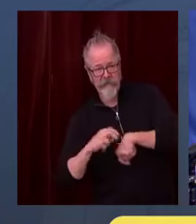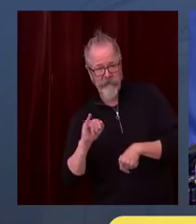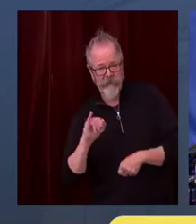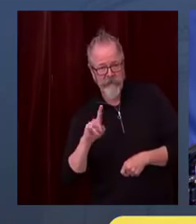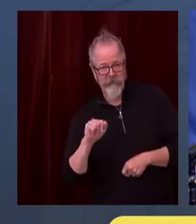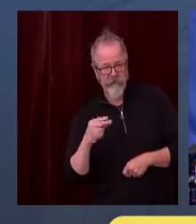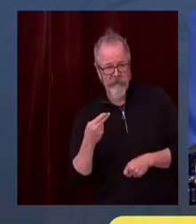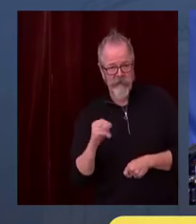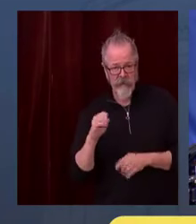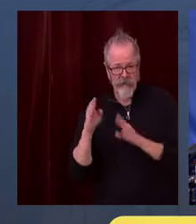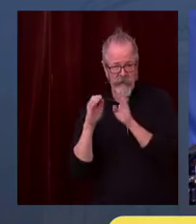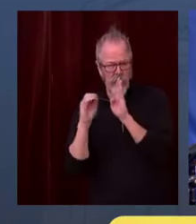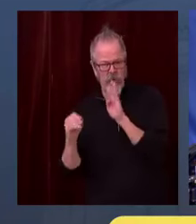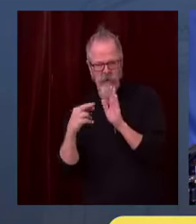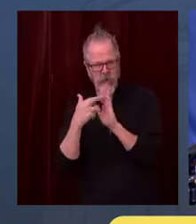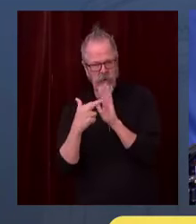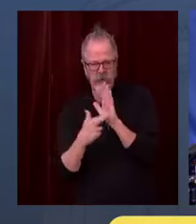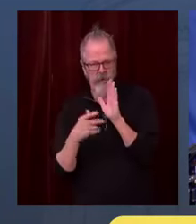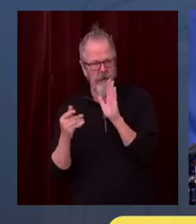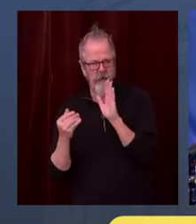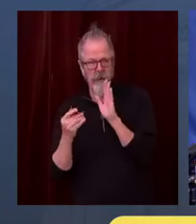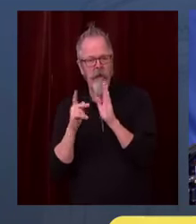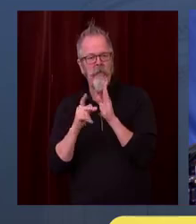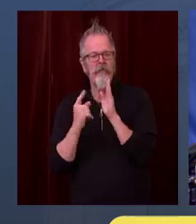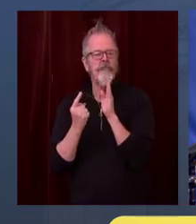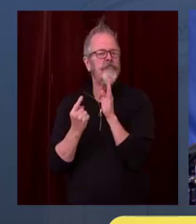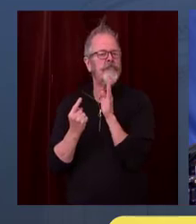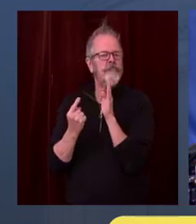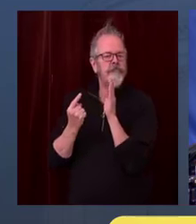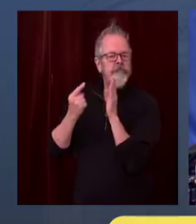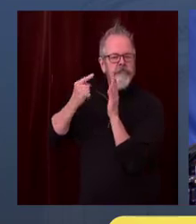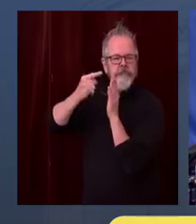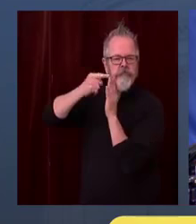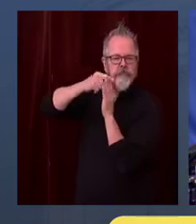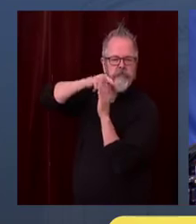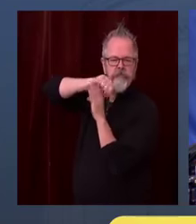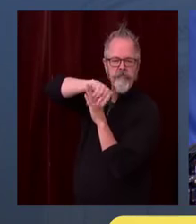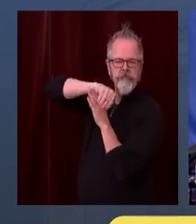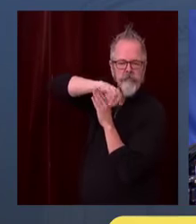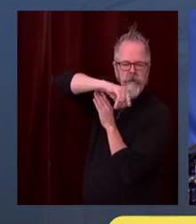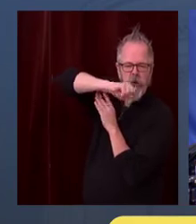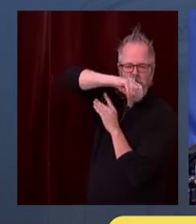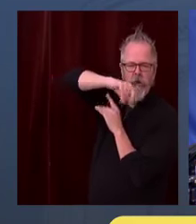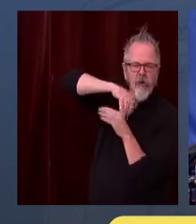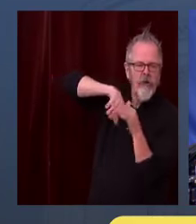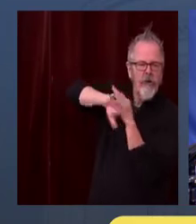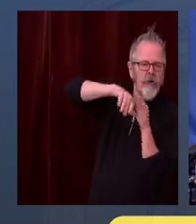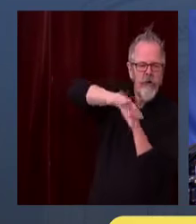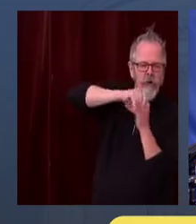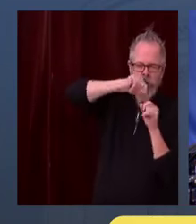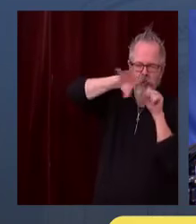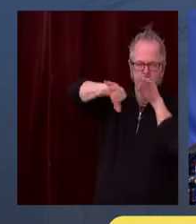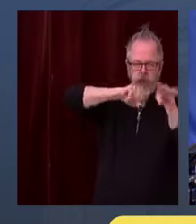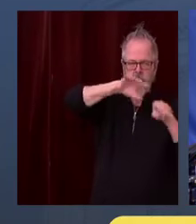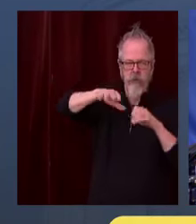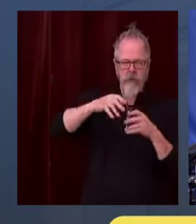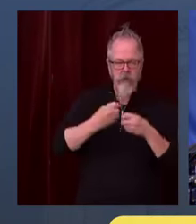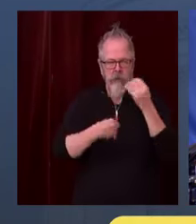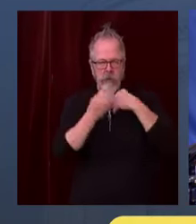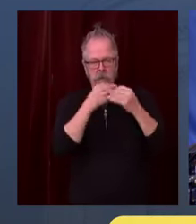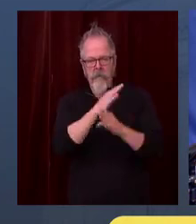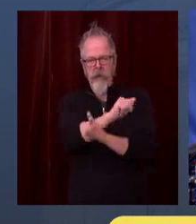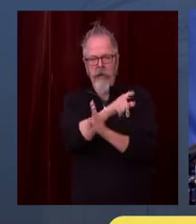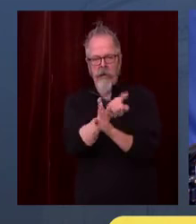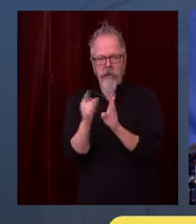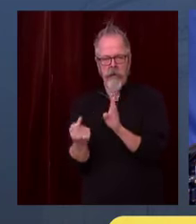What sort of restrictions or enforcement do you have for things like that? Well, obviously, I don't have jurisdiction in Idaho.